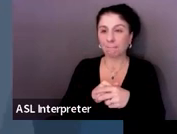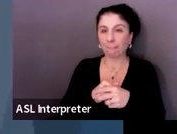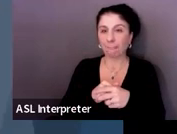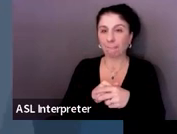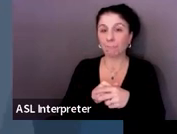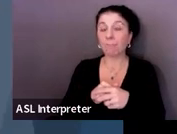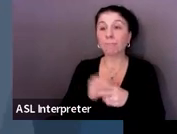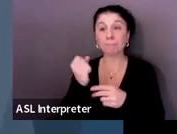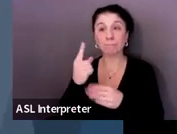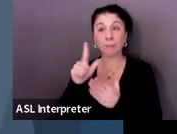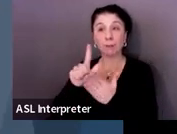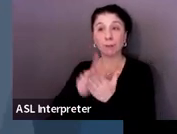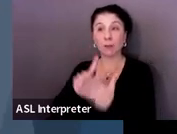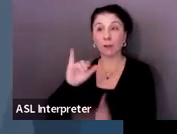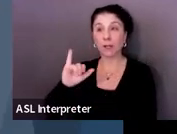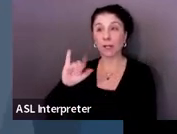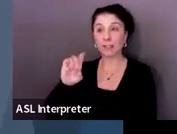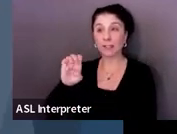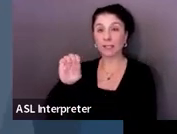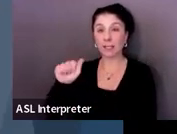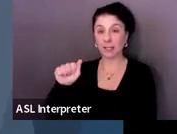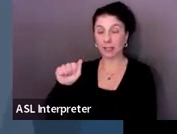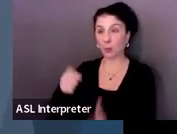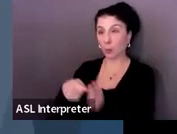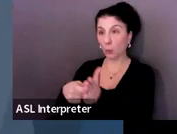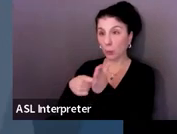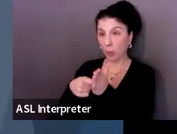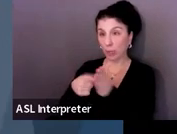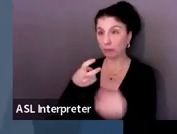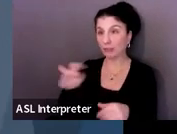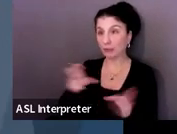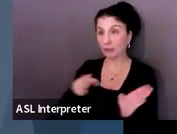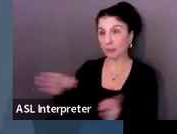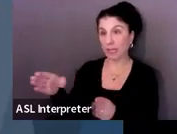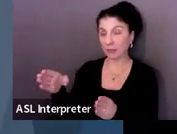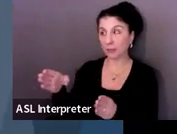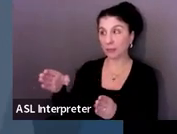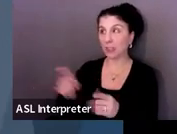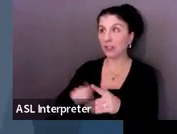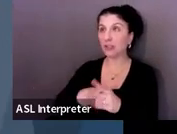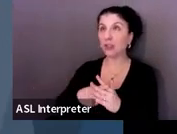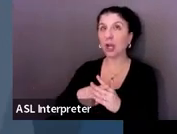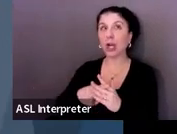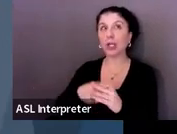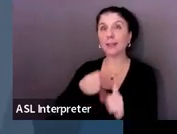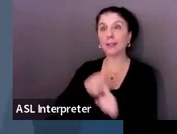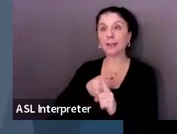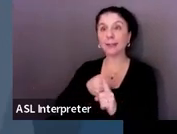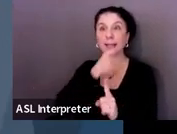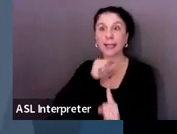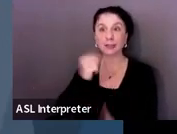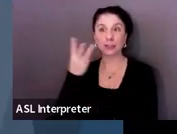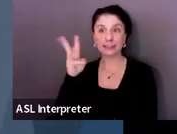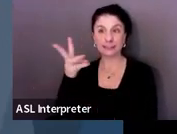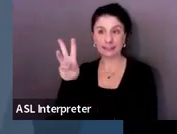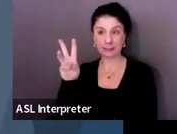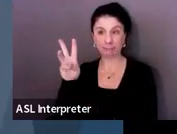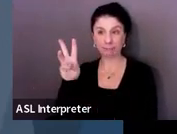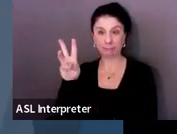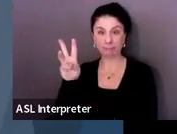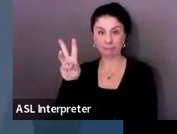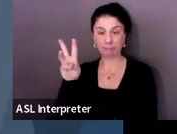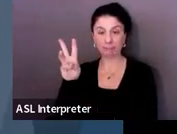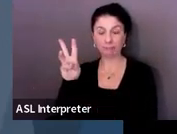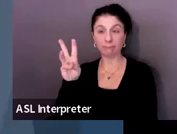IEP requires transition plans for students starting at age 16. In